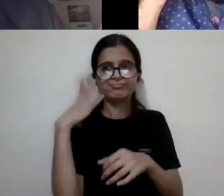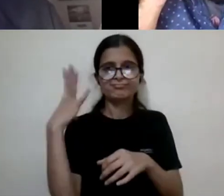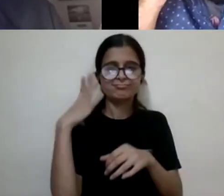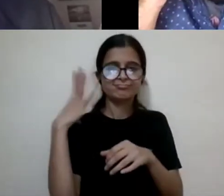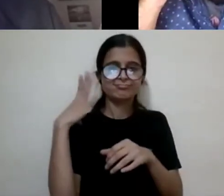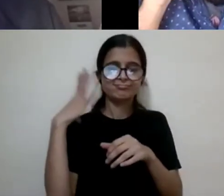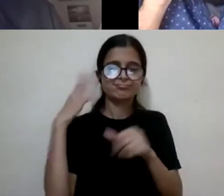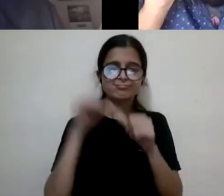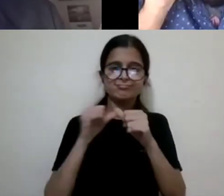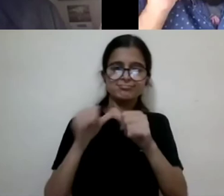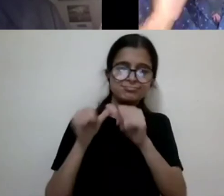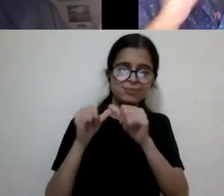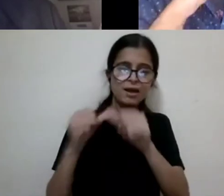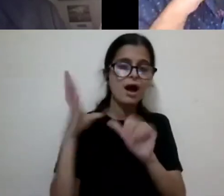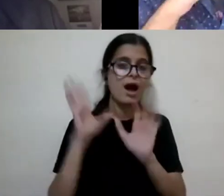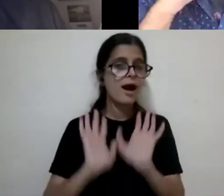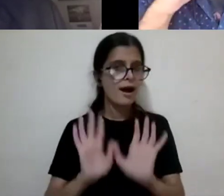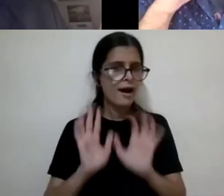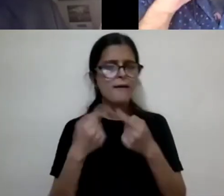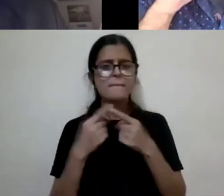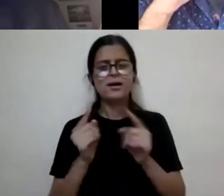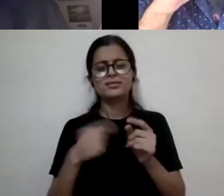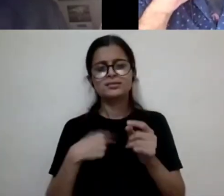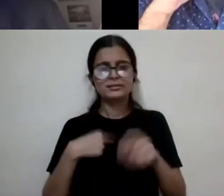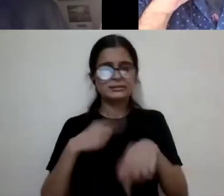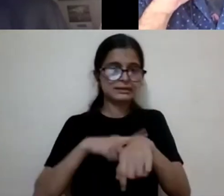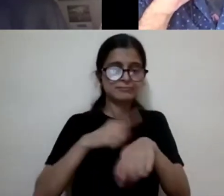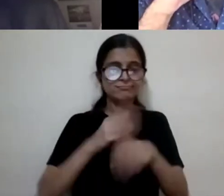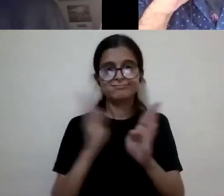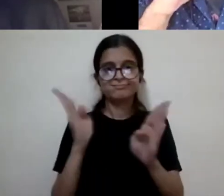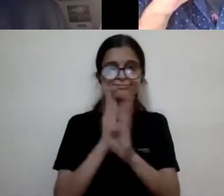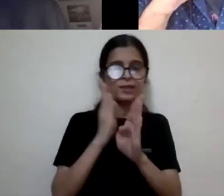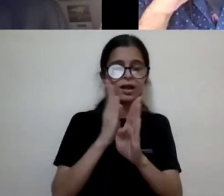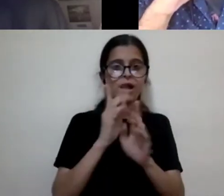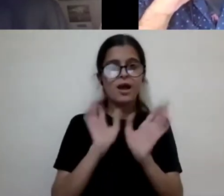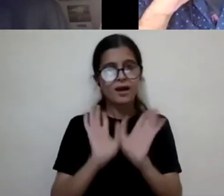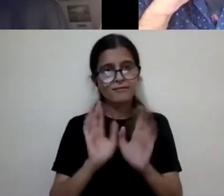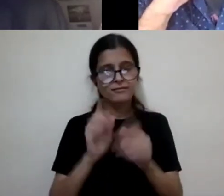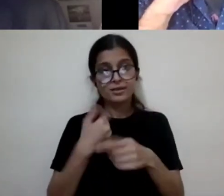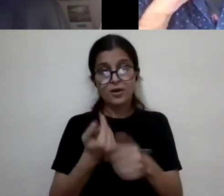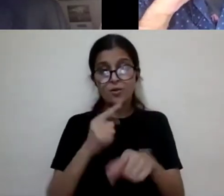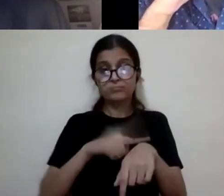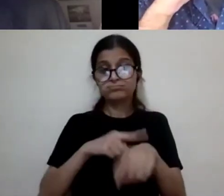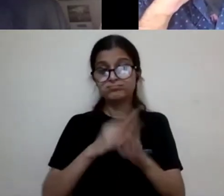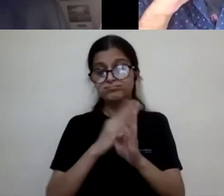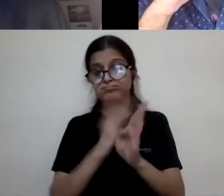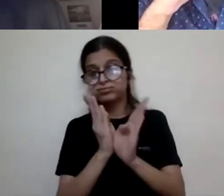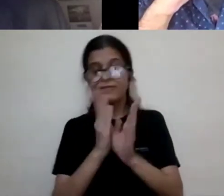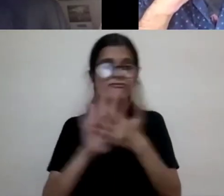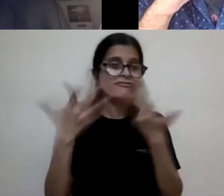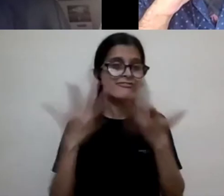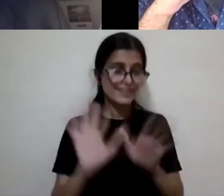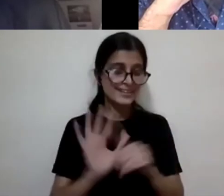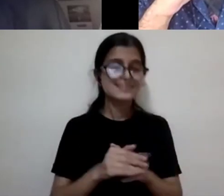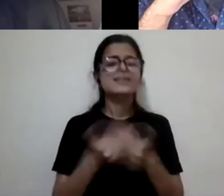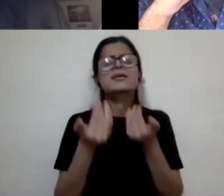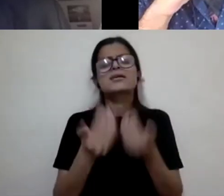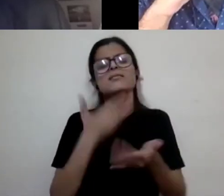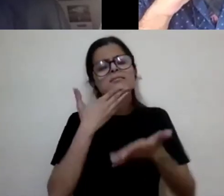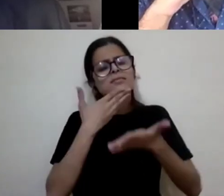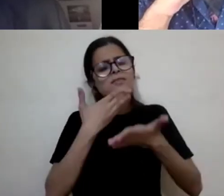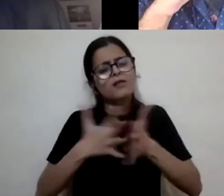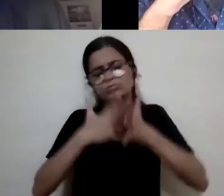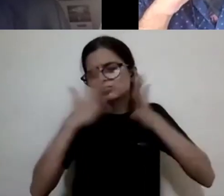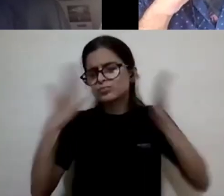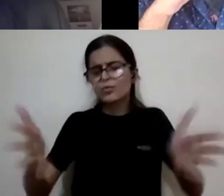box, but we are constrained by time. It is past 7 30, but thank you for giving such